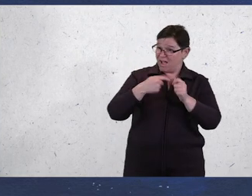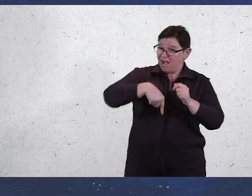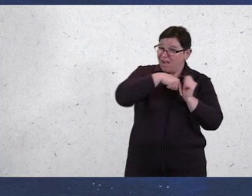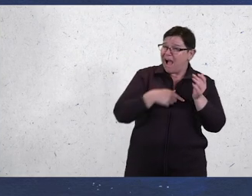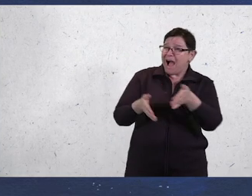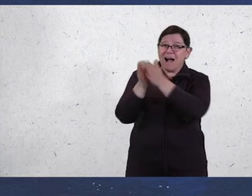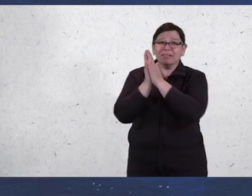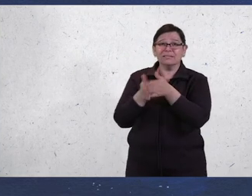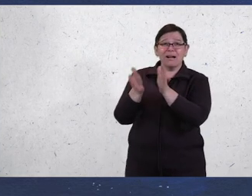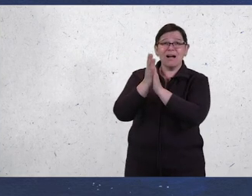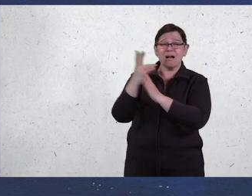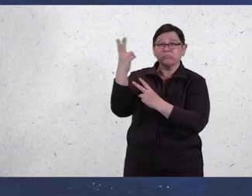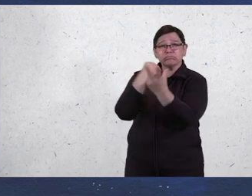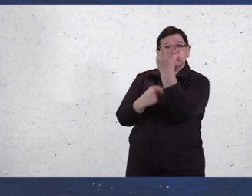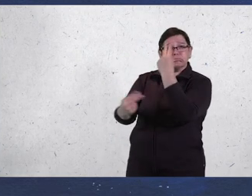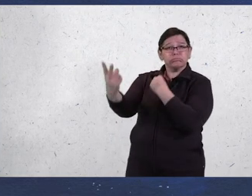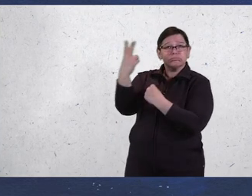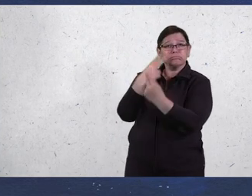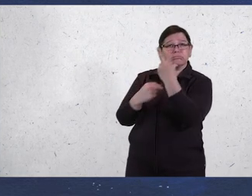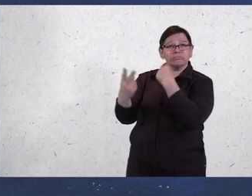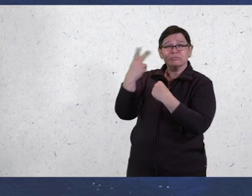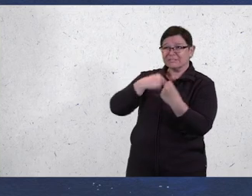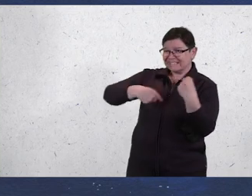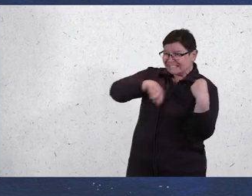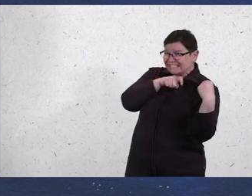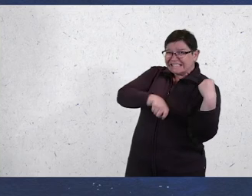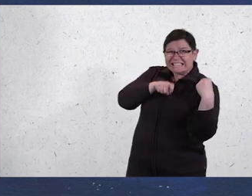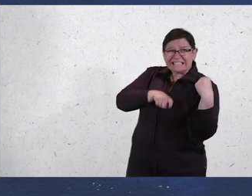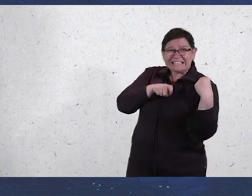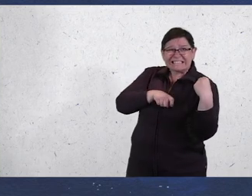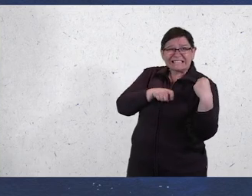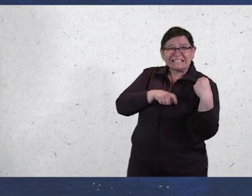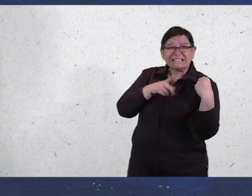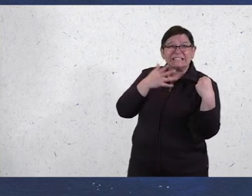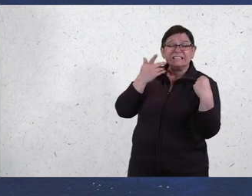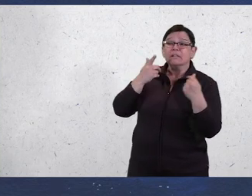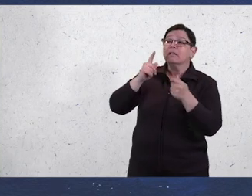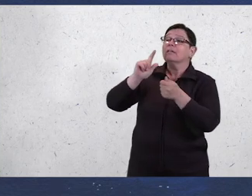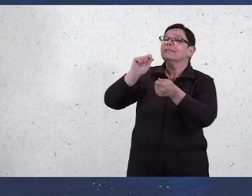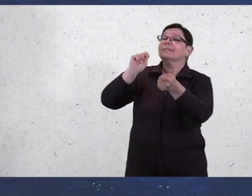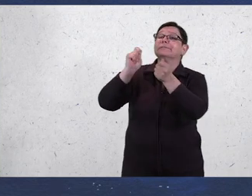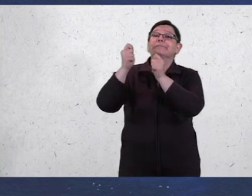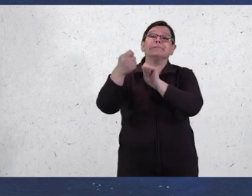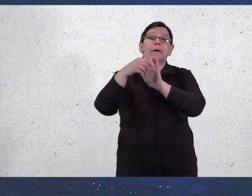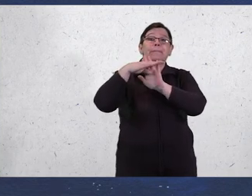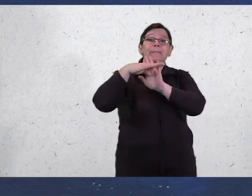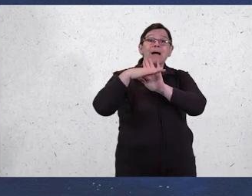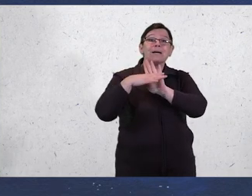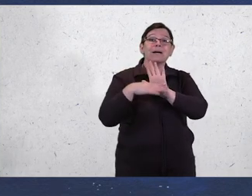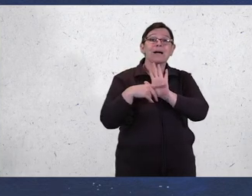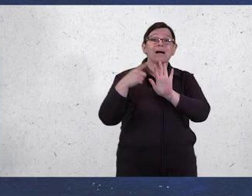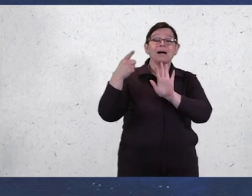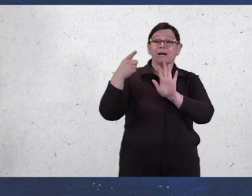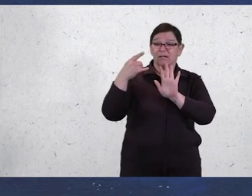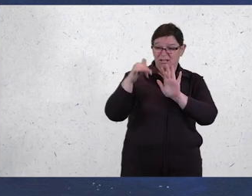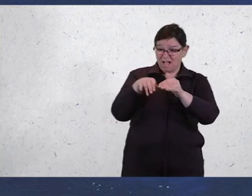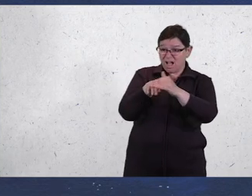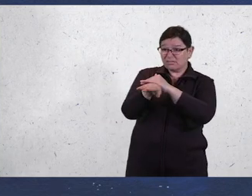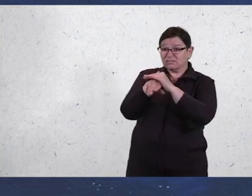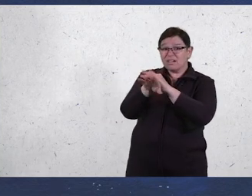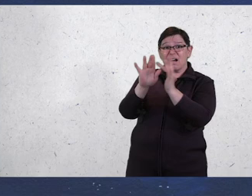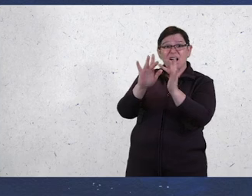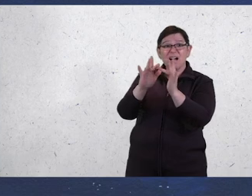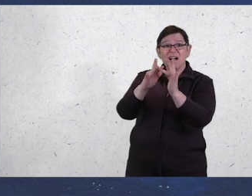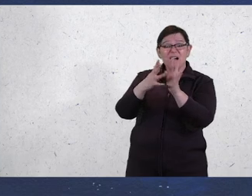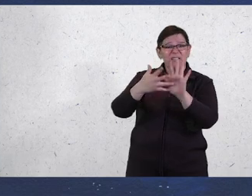denied and claimed impossible when it was just us needing them. As mandates were lifted, we saw all this access taken away because it was never